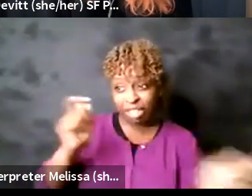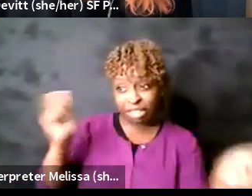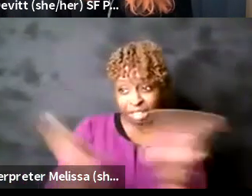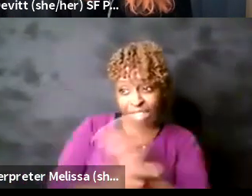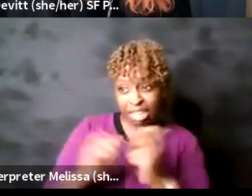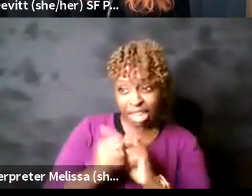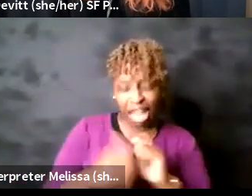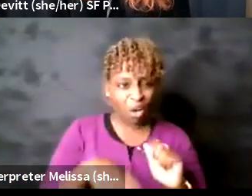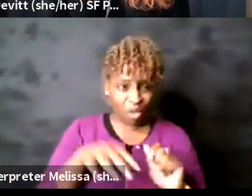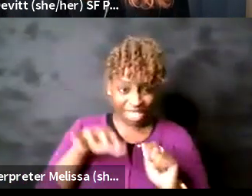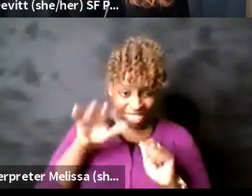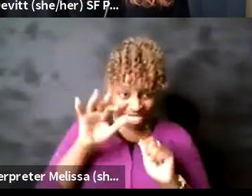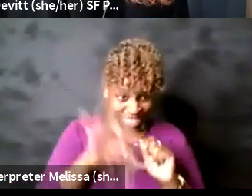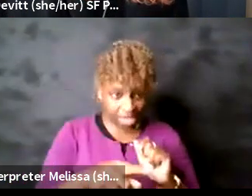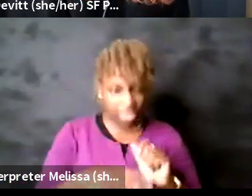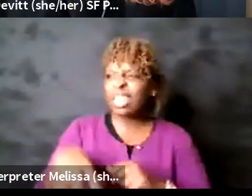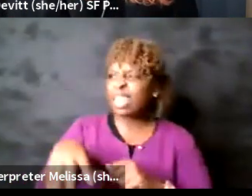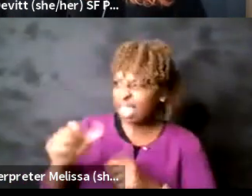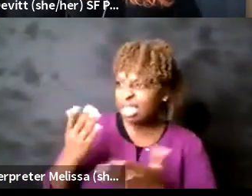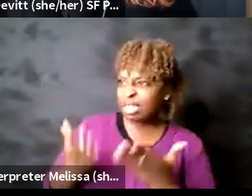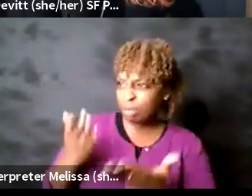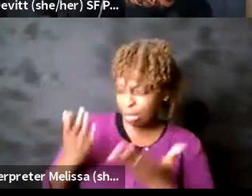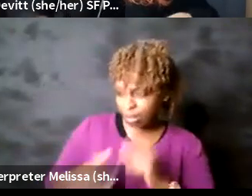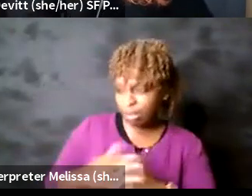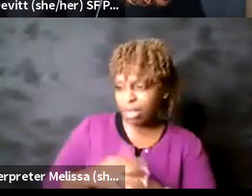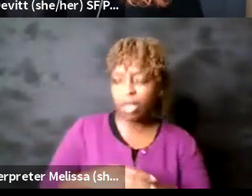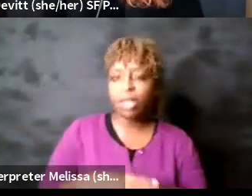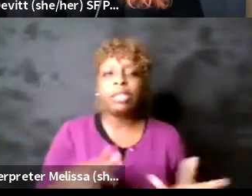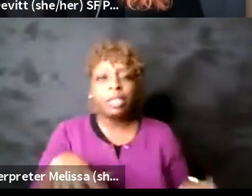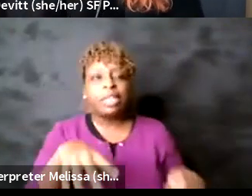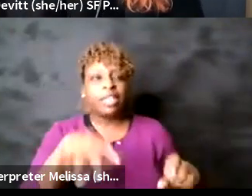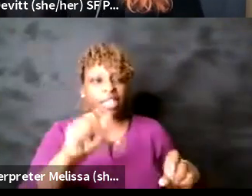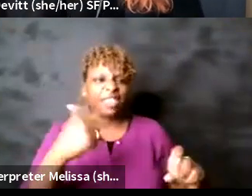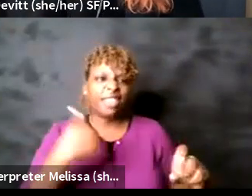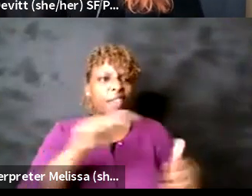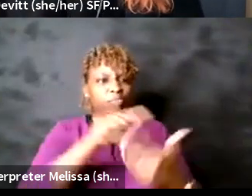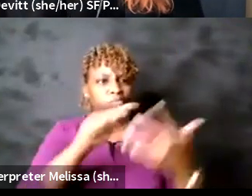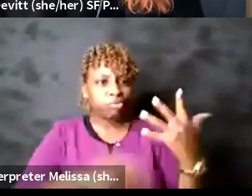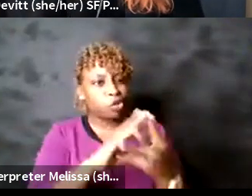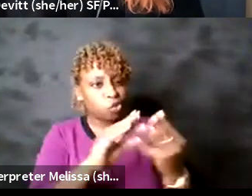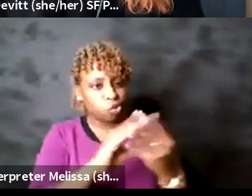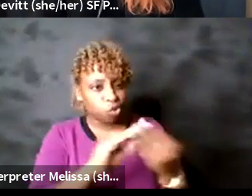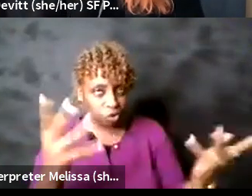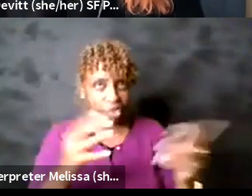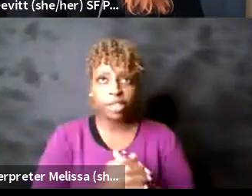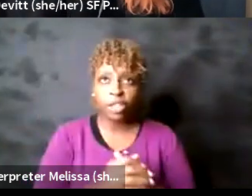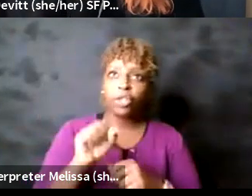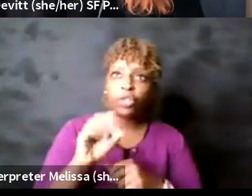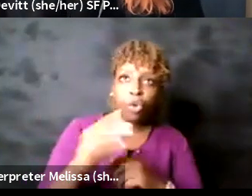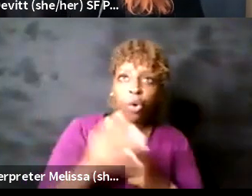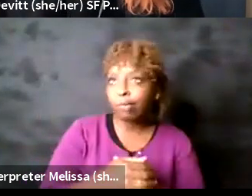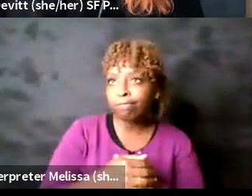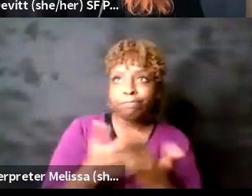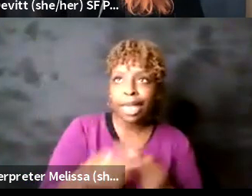as has been evident in a number of stories um anyone who is a person of color who is being too loud